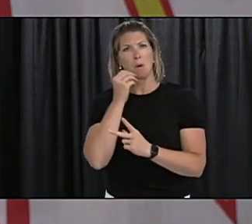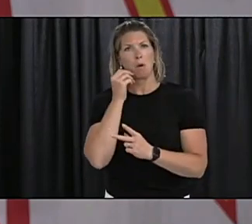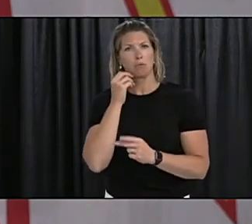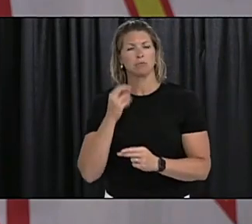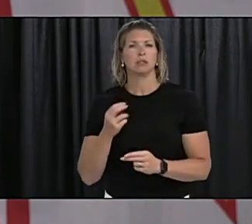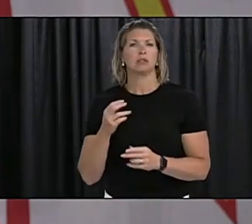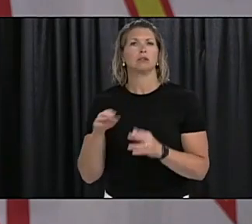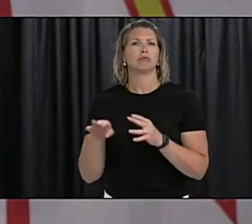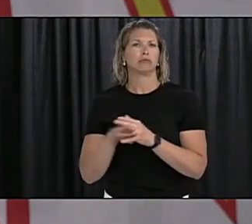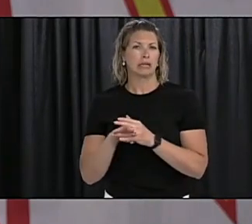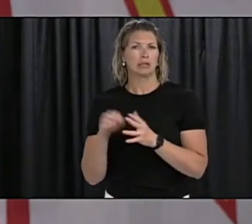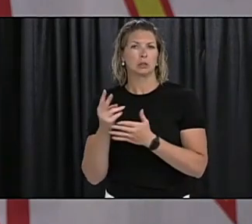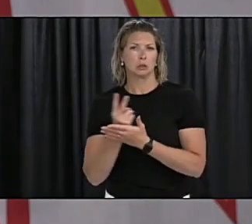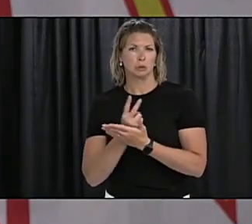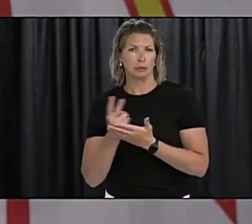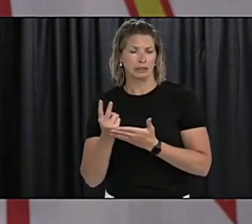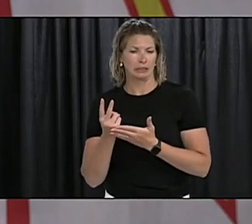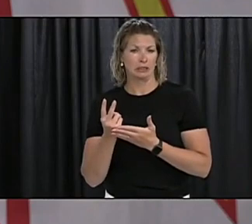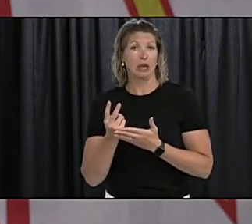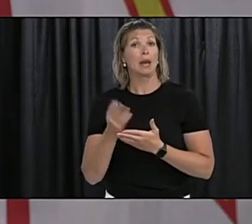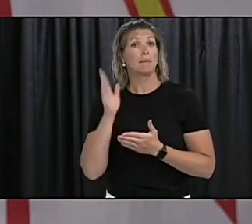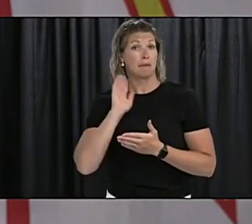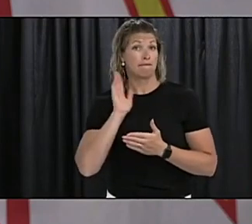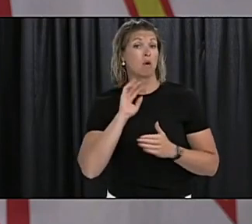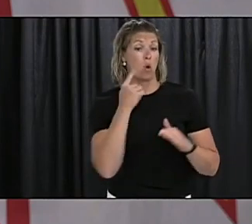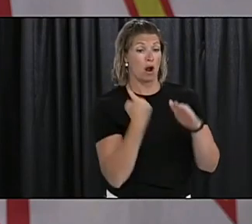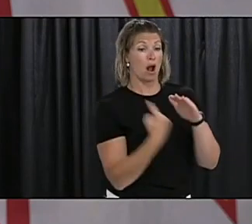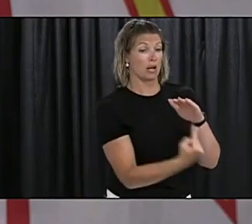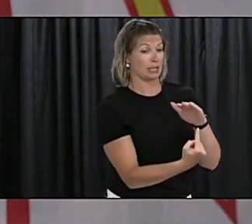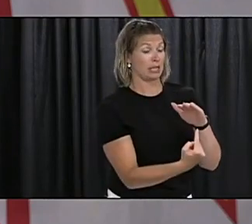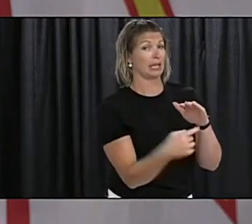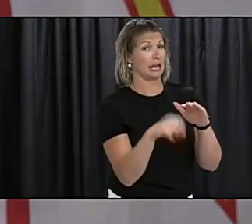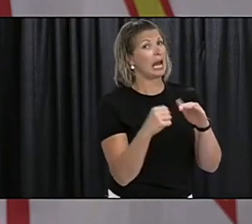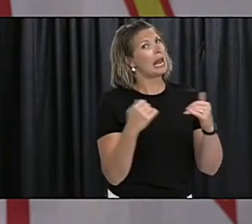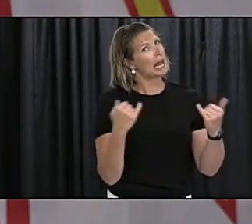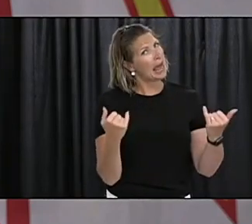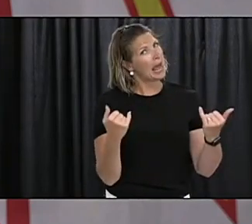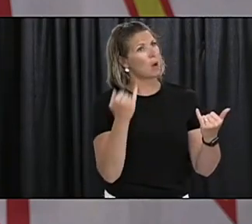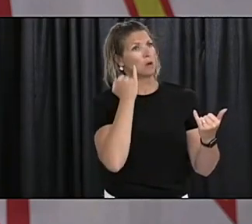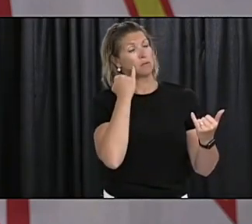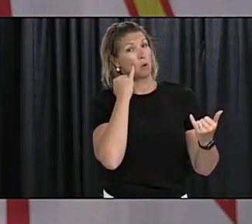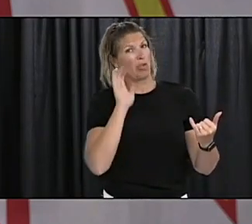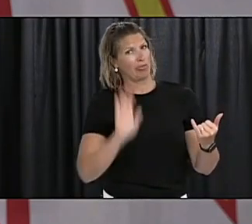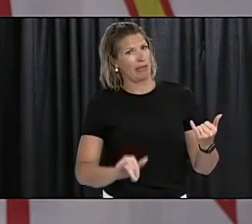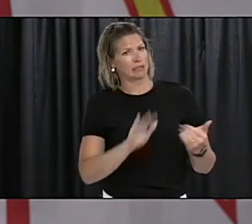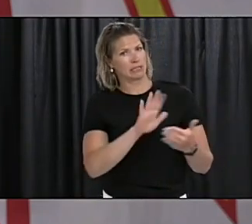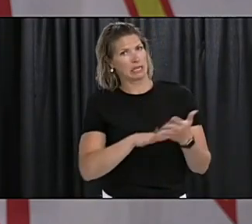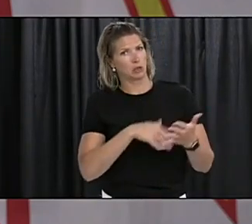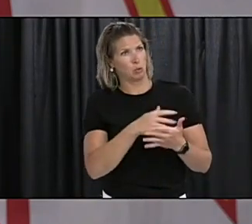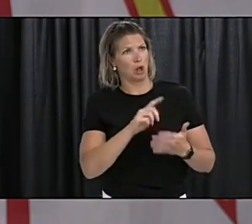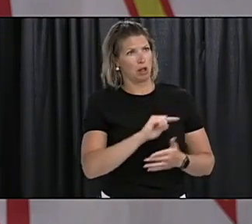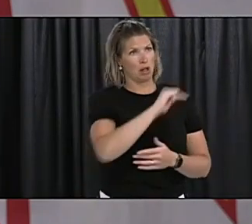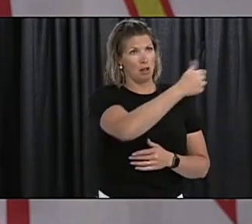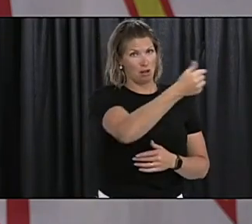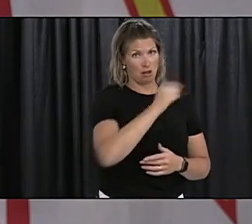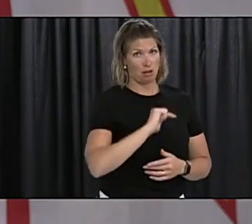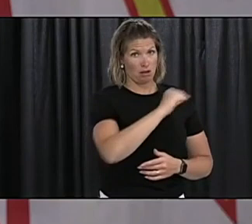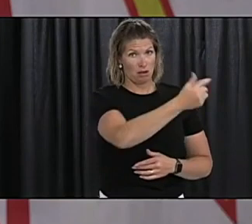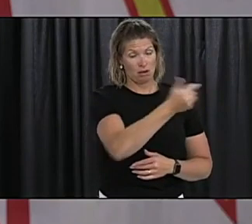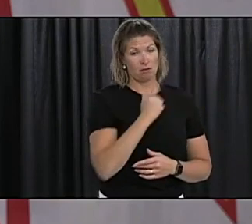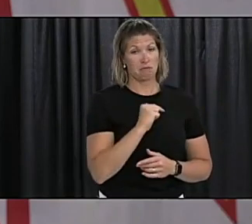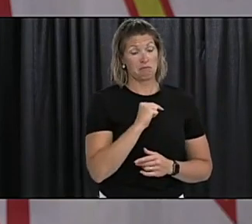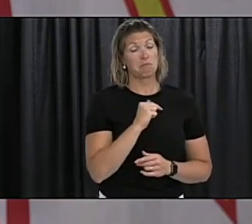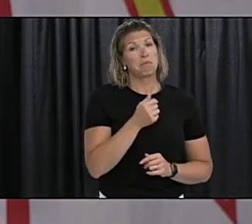hard on everybody. so we did relax some measures in that regard. So people may be out playing with their families